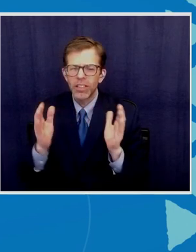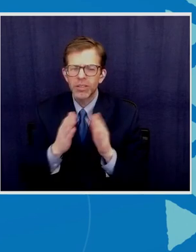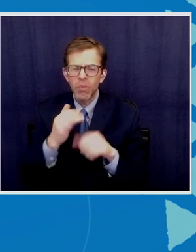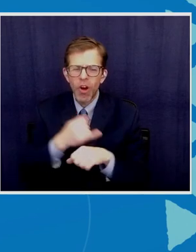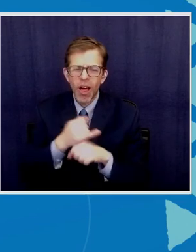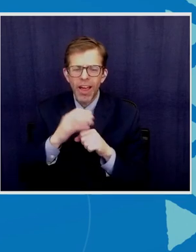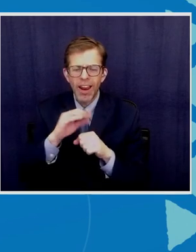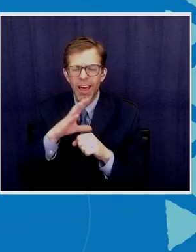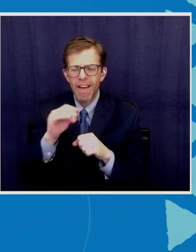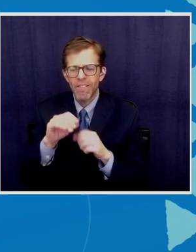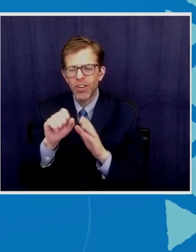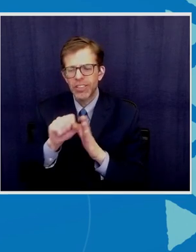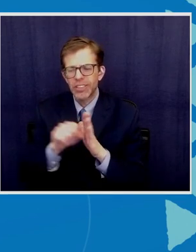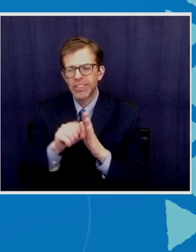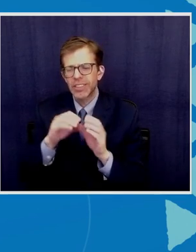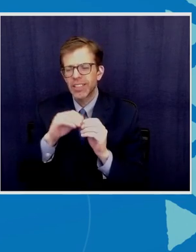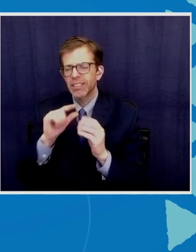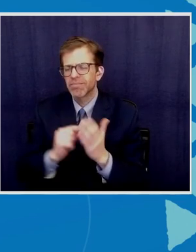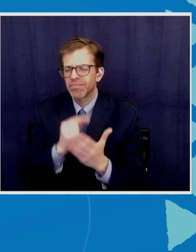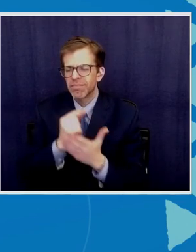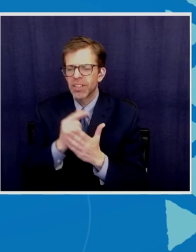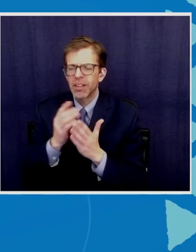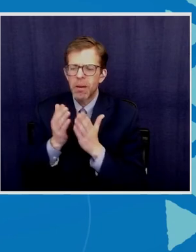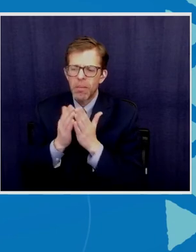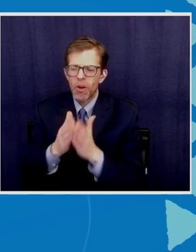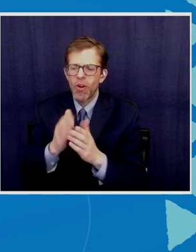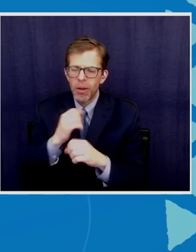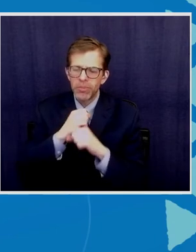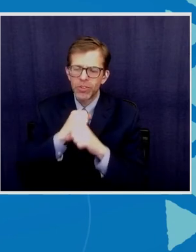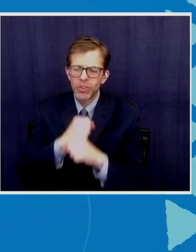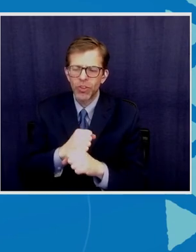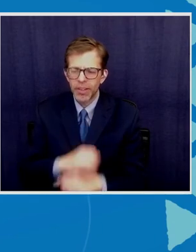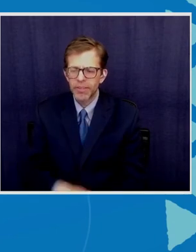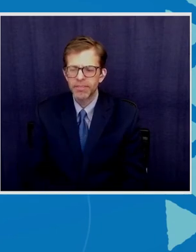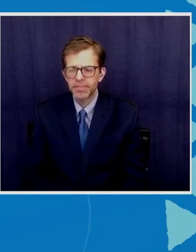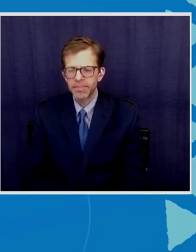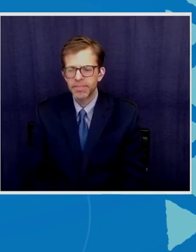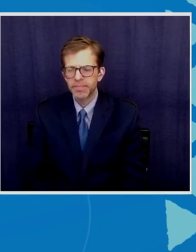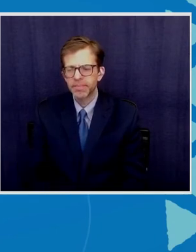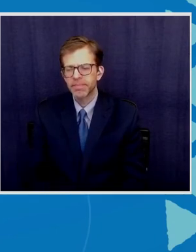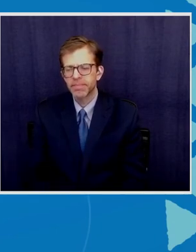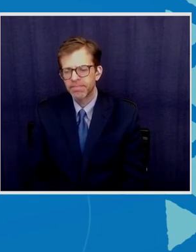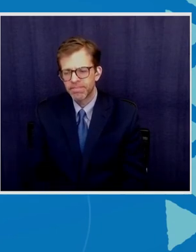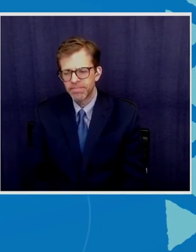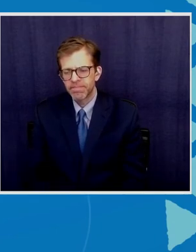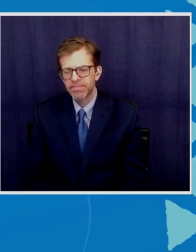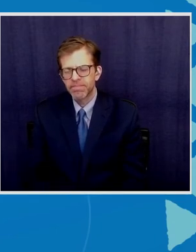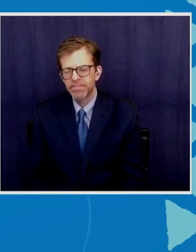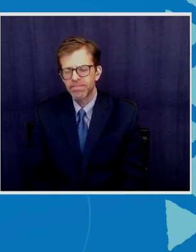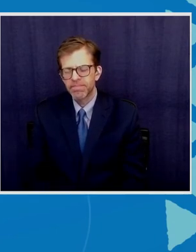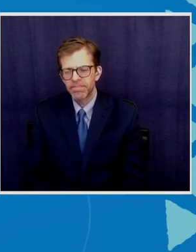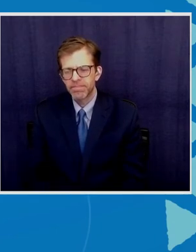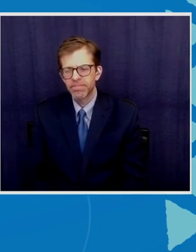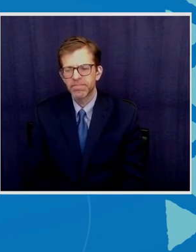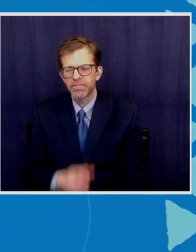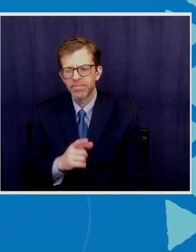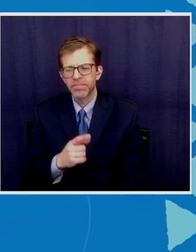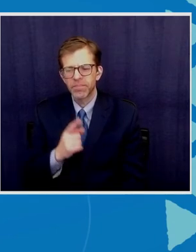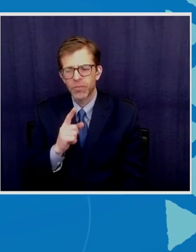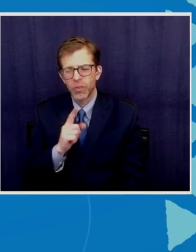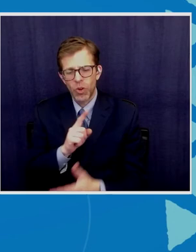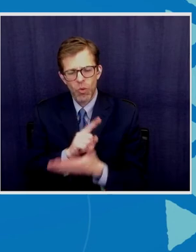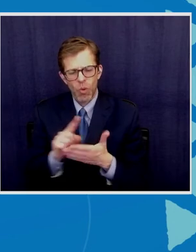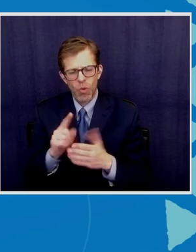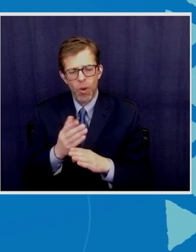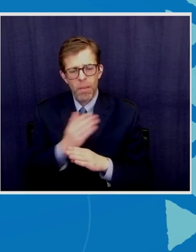in ensuring maritime security and blue economy thank you a week before I came here I had